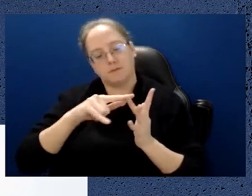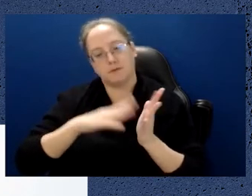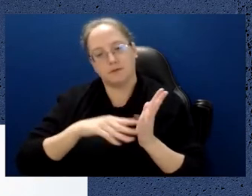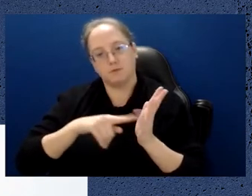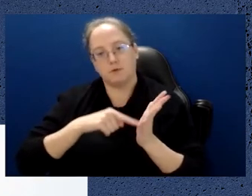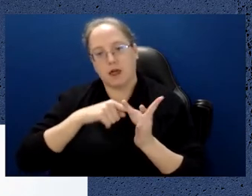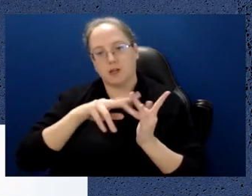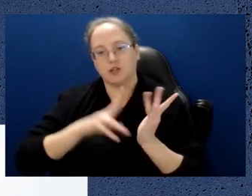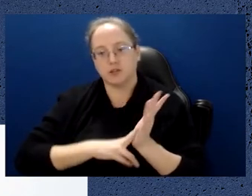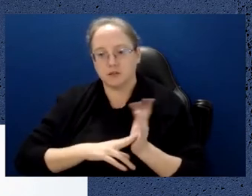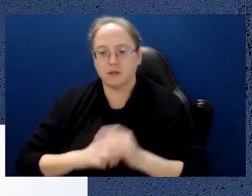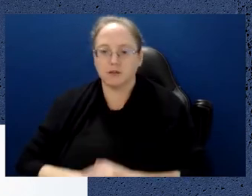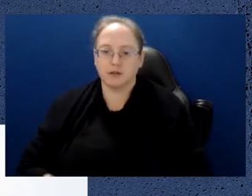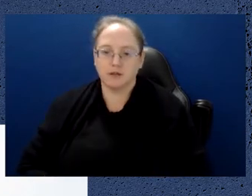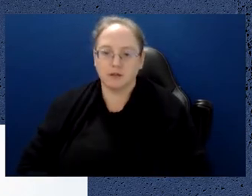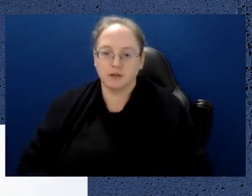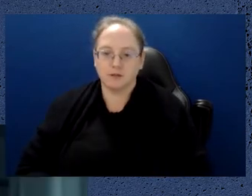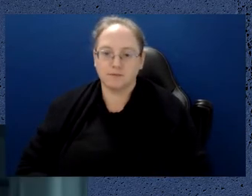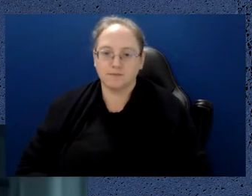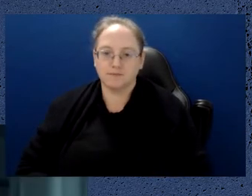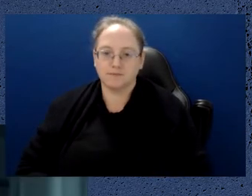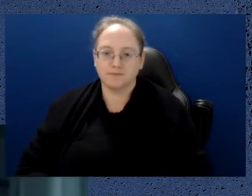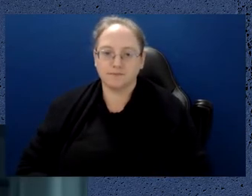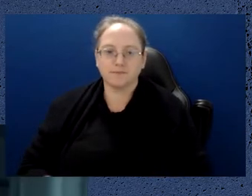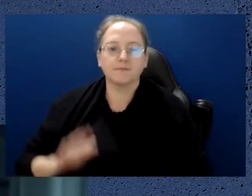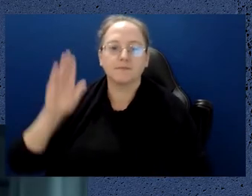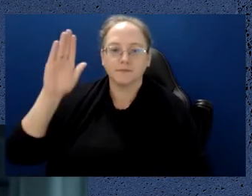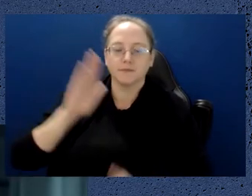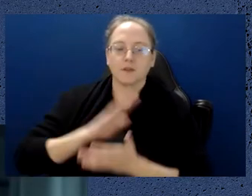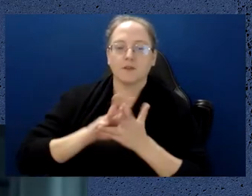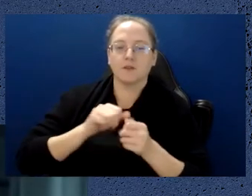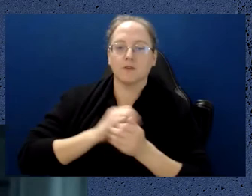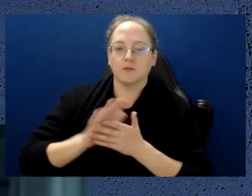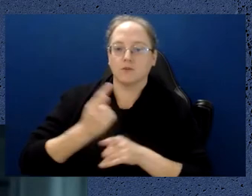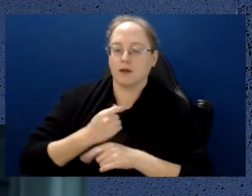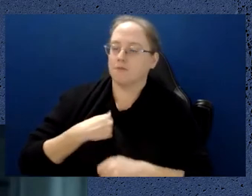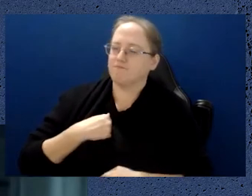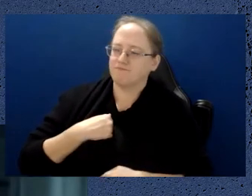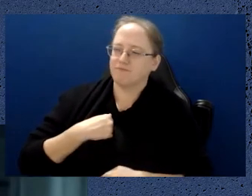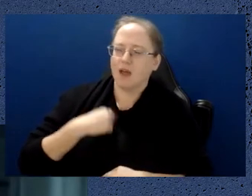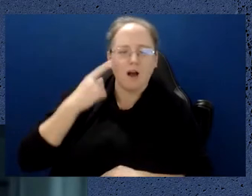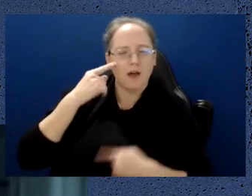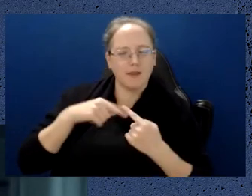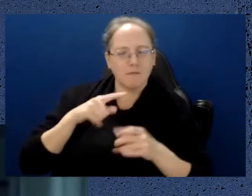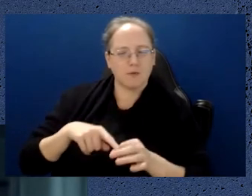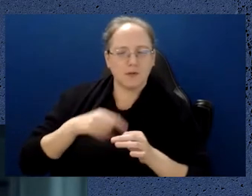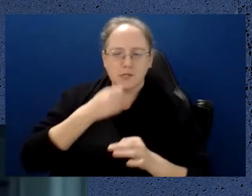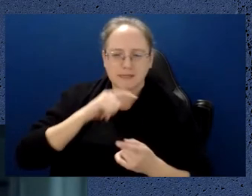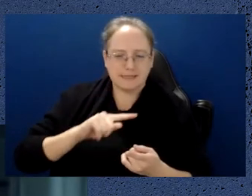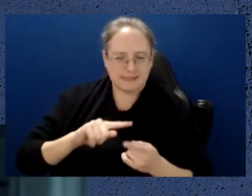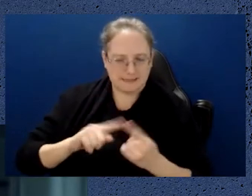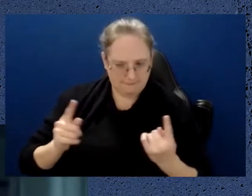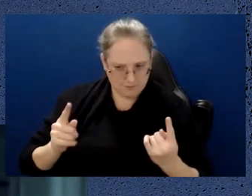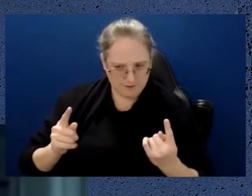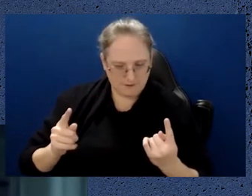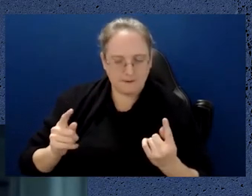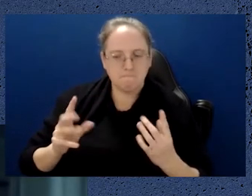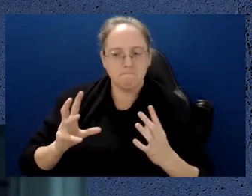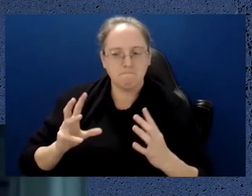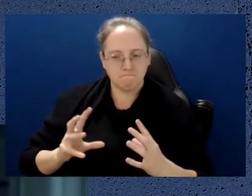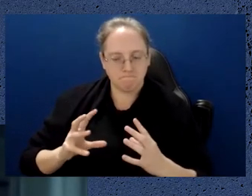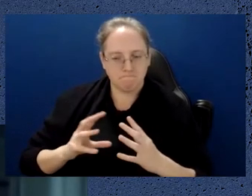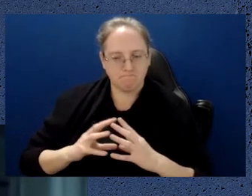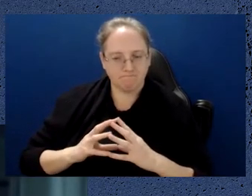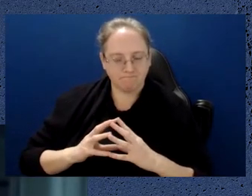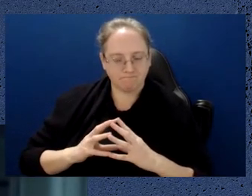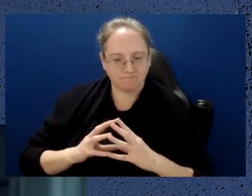I would look at the question slightly differently. The question really should be, is there